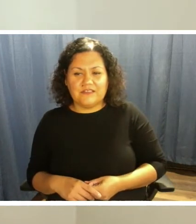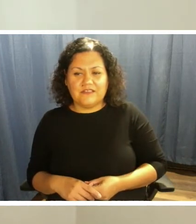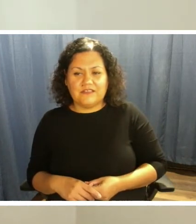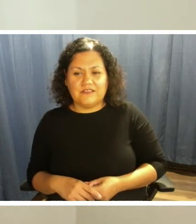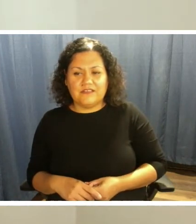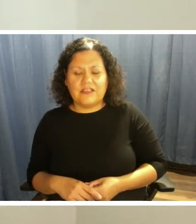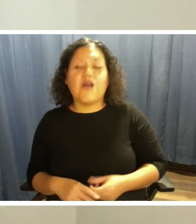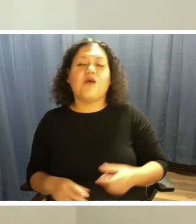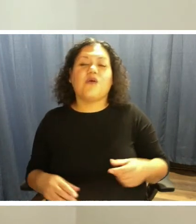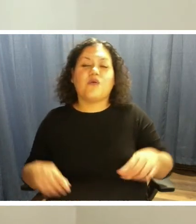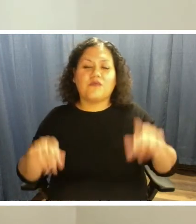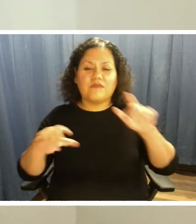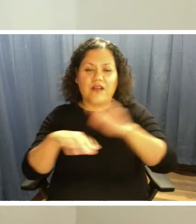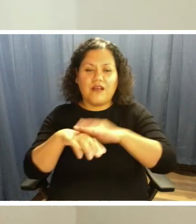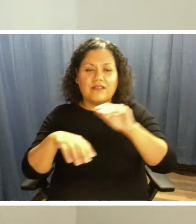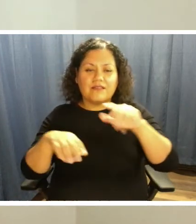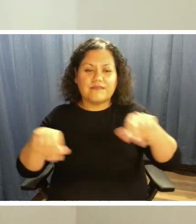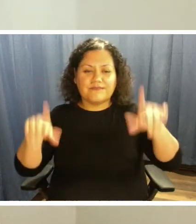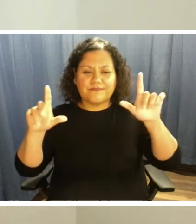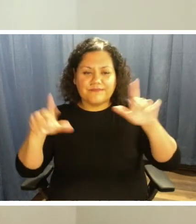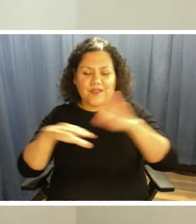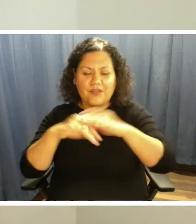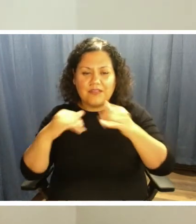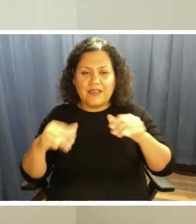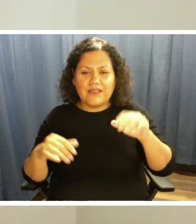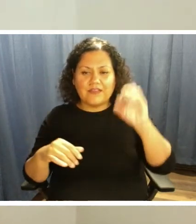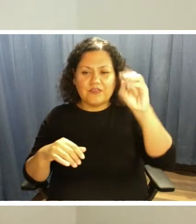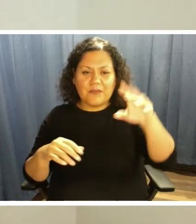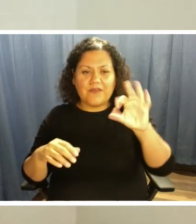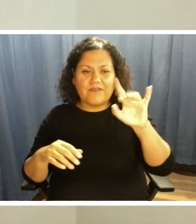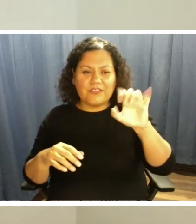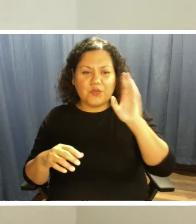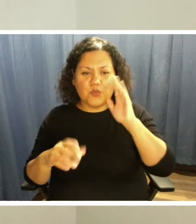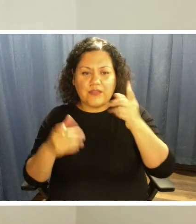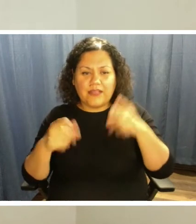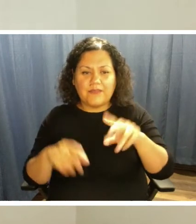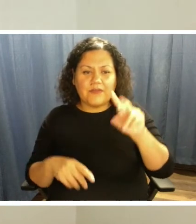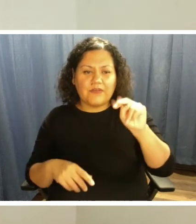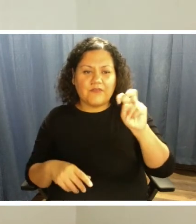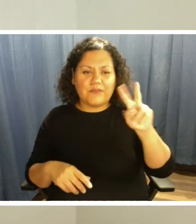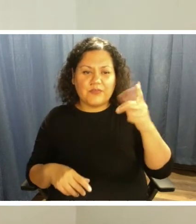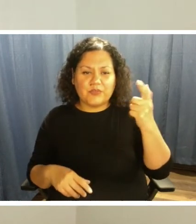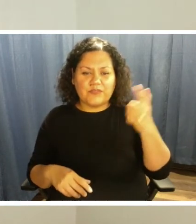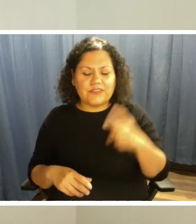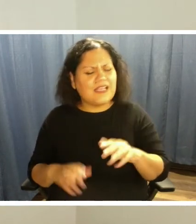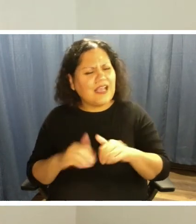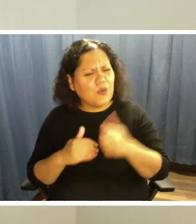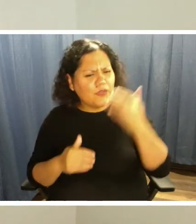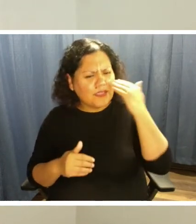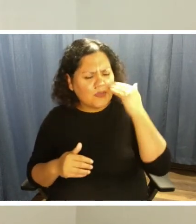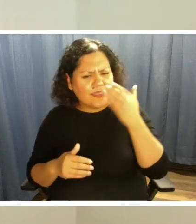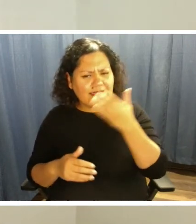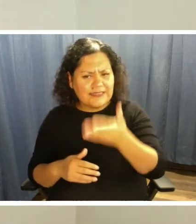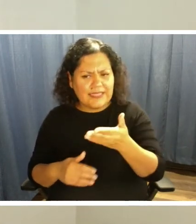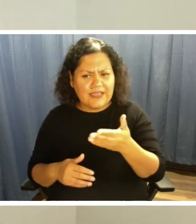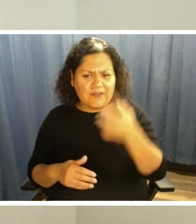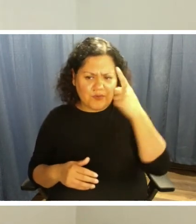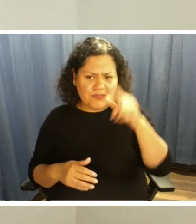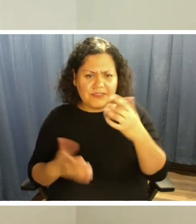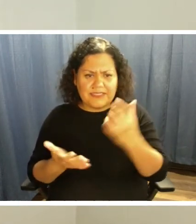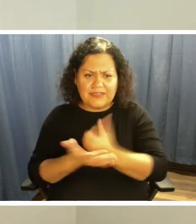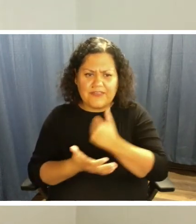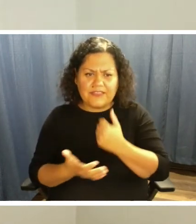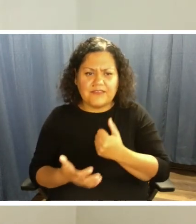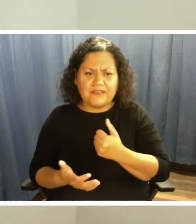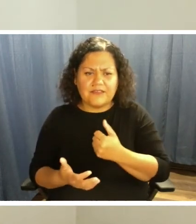And so what, what will, what will, how will they see that come through on the system? How will they know that it's there for them to take advantage